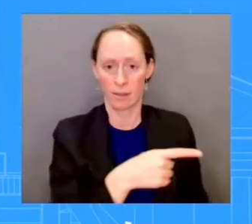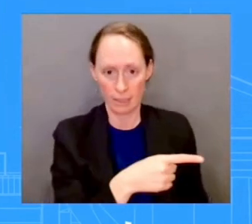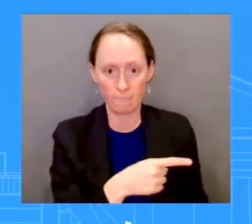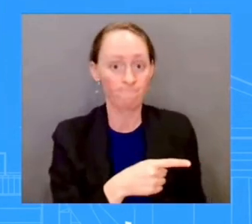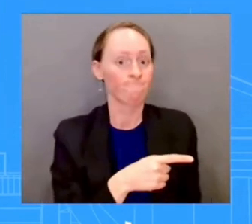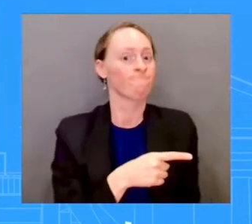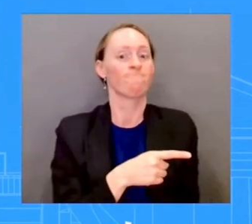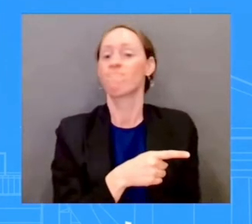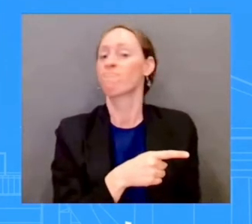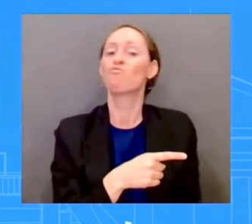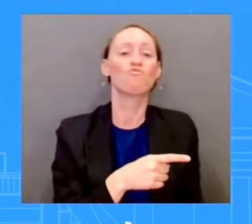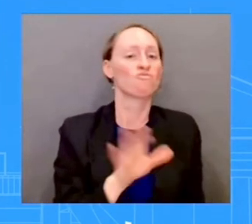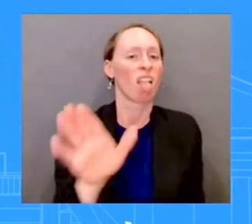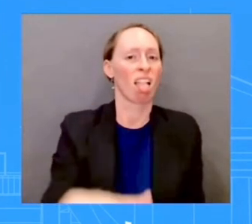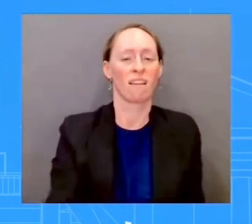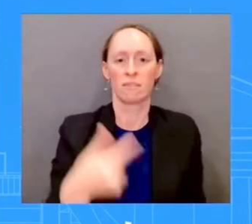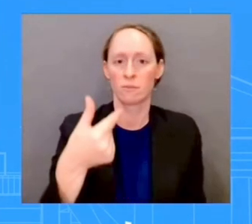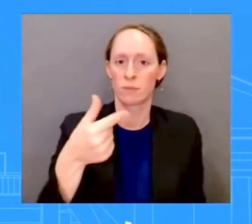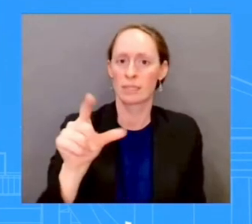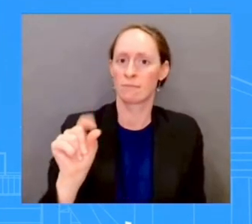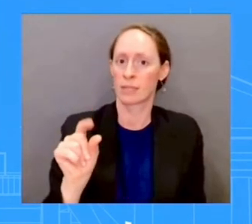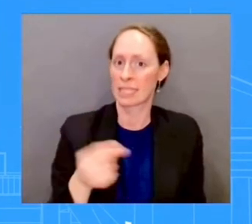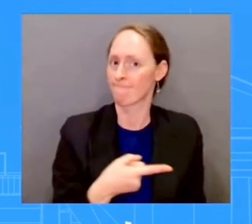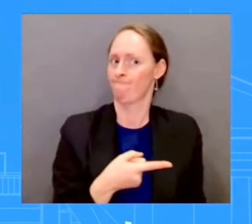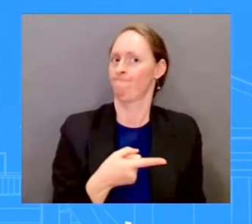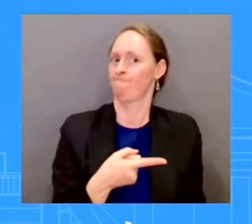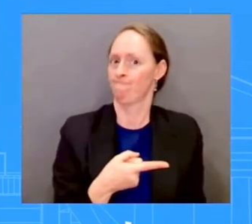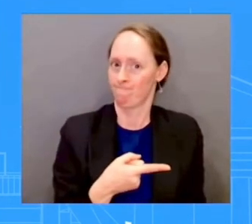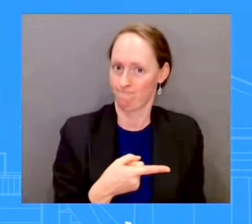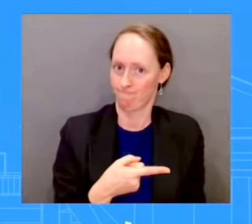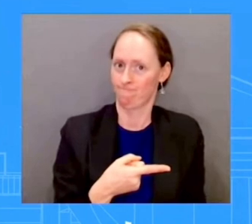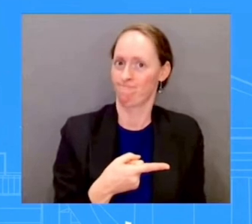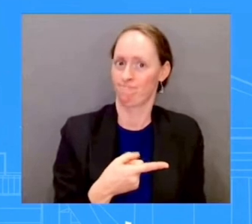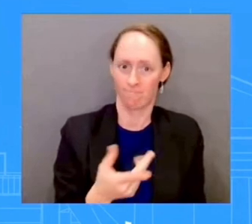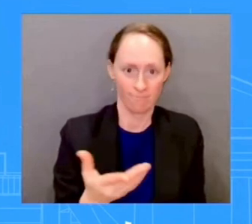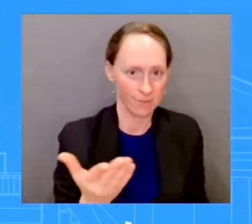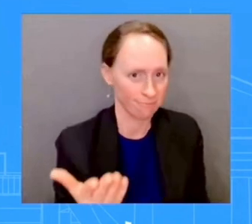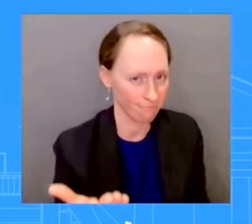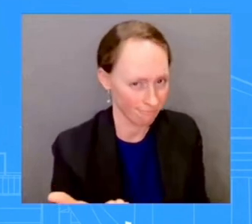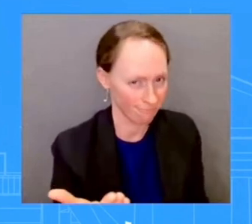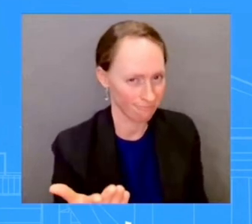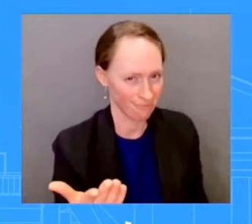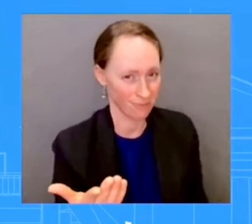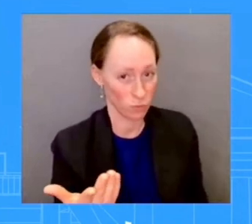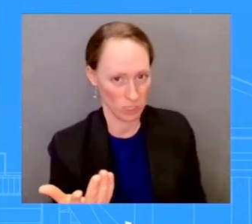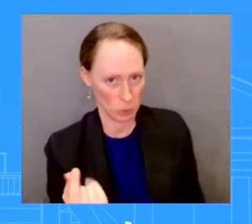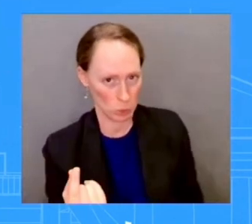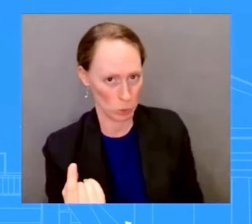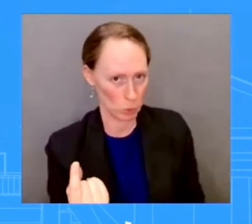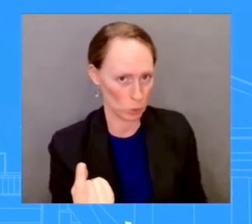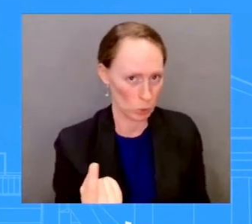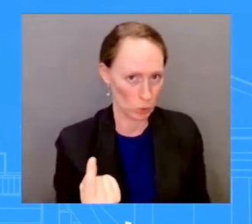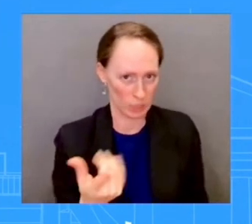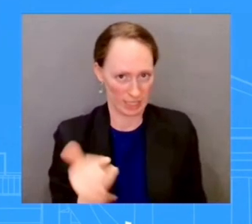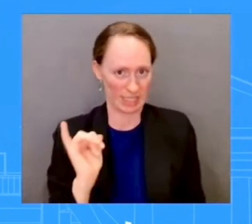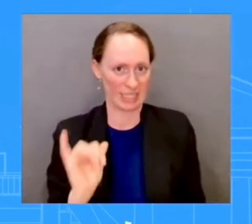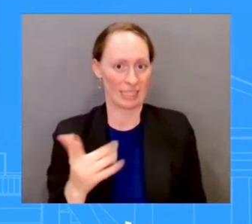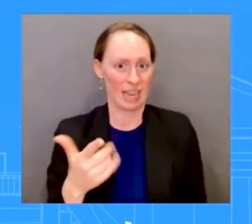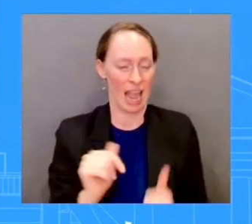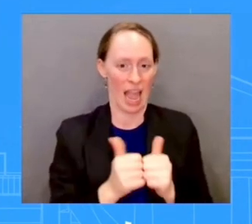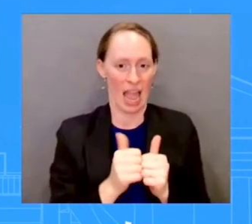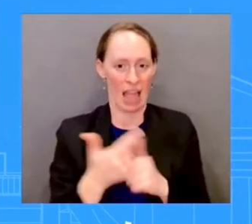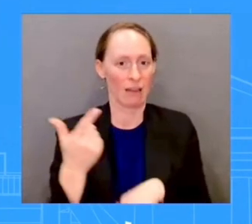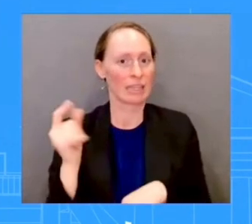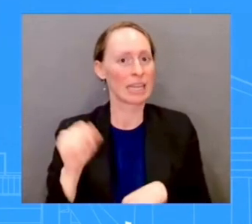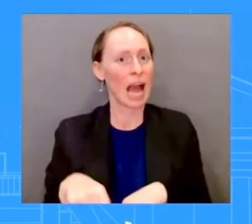Does that complicate the plans to try to facilitate a meeting between President Biden and President Xi? Do you now anticipate